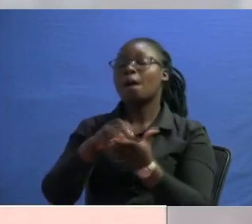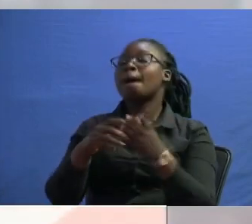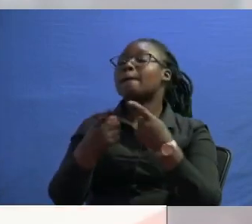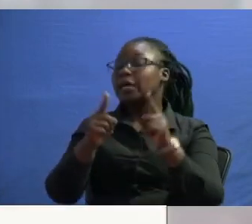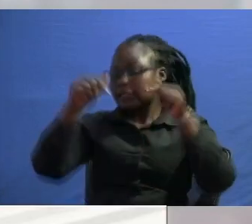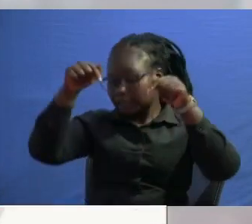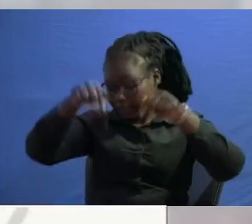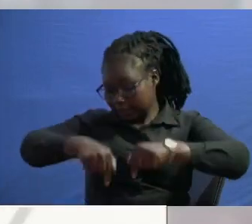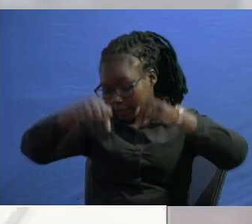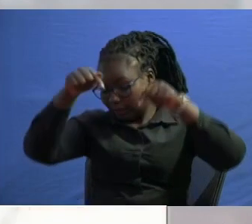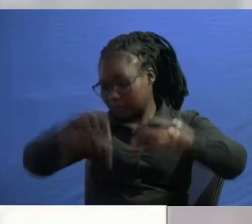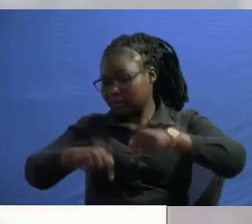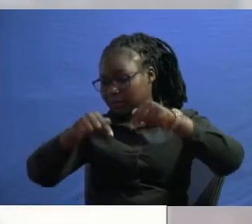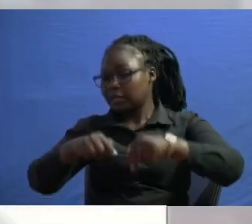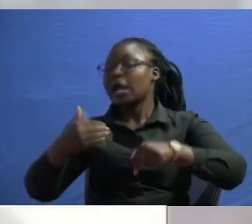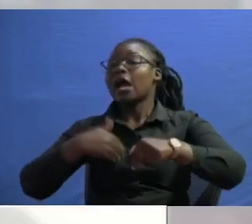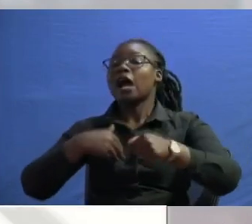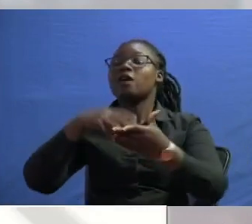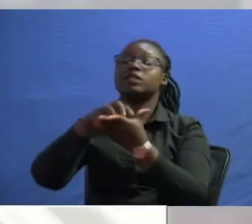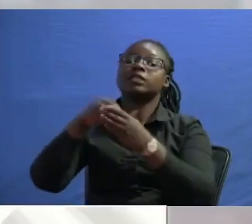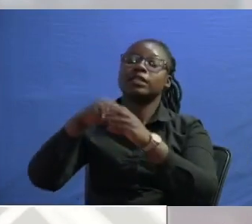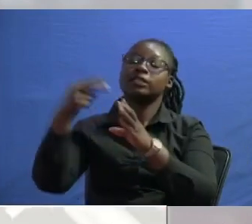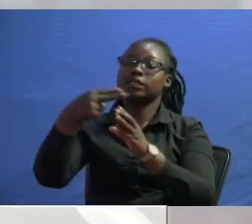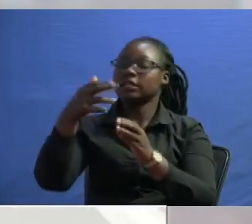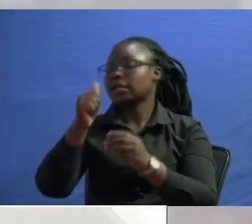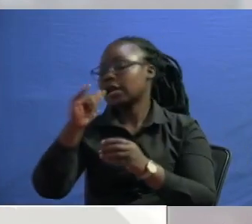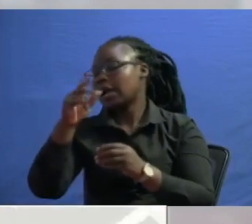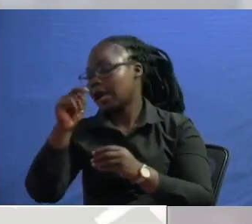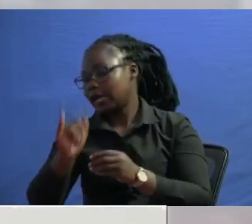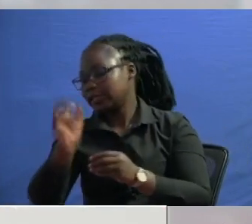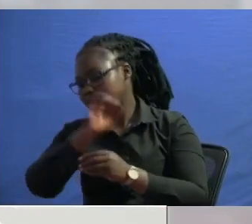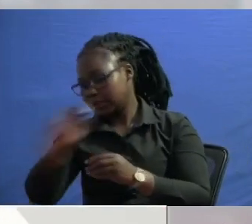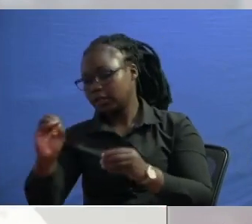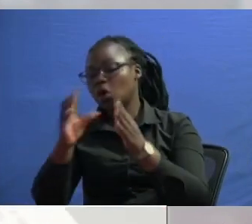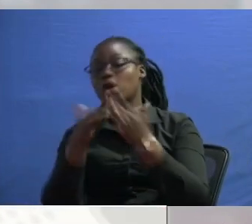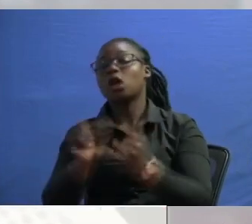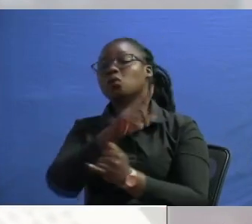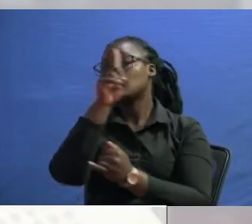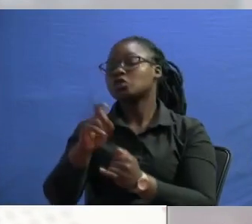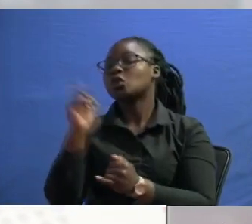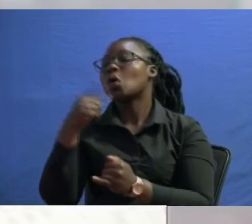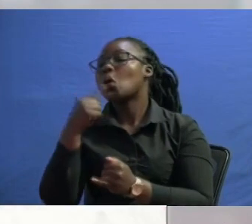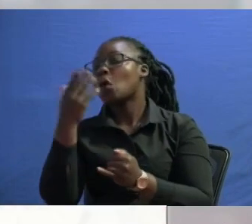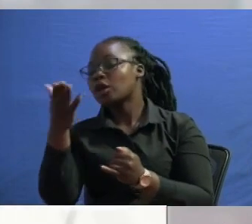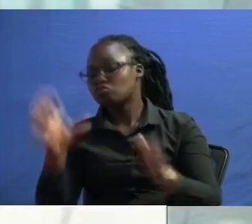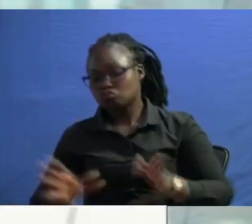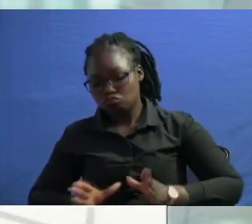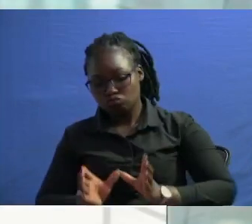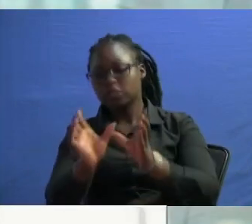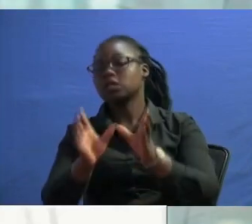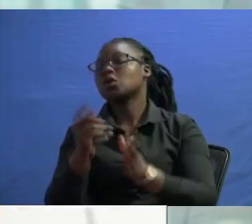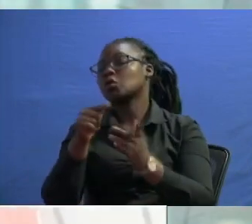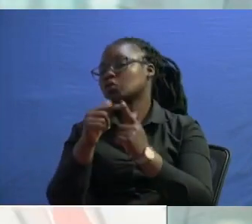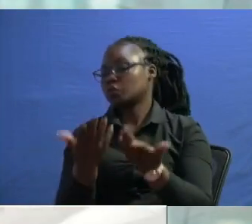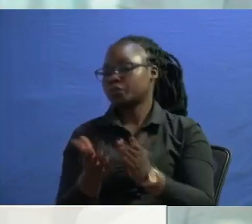now it seems like there is no any state in haiti so the question is who are you deploying the forces to there can never